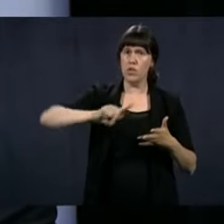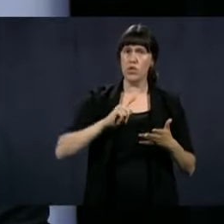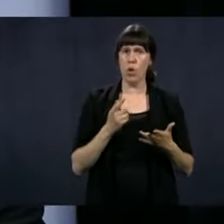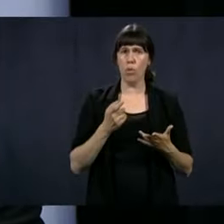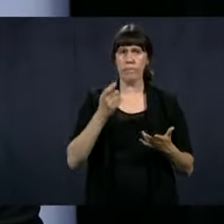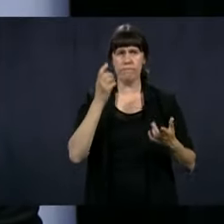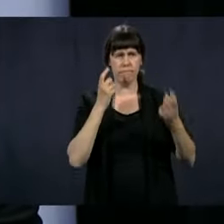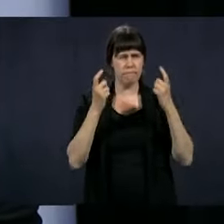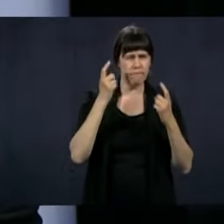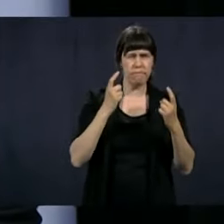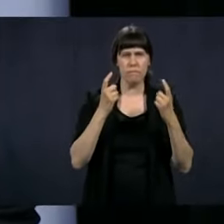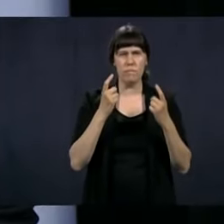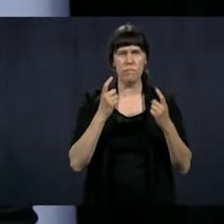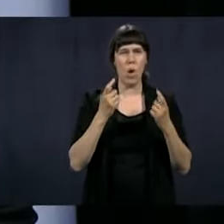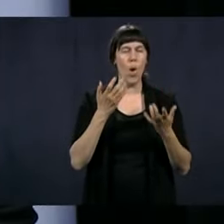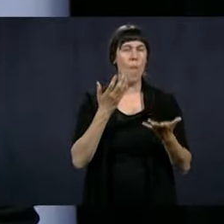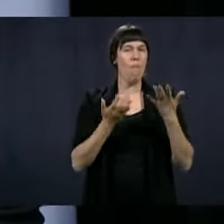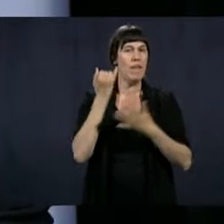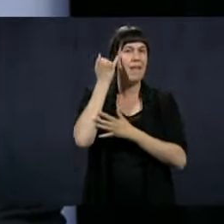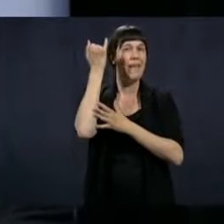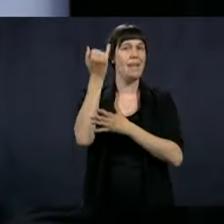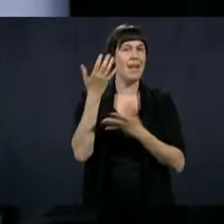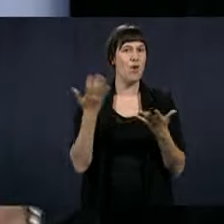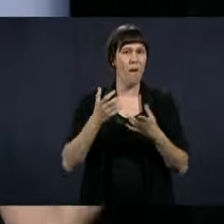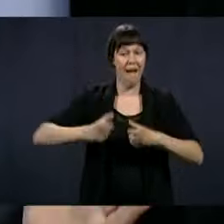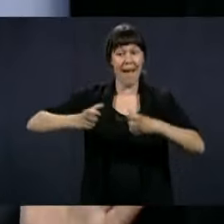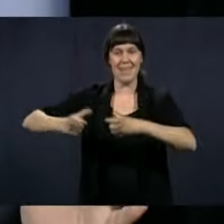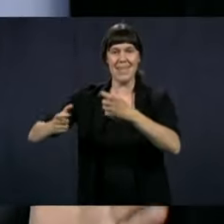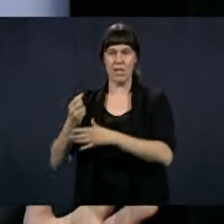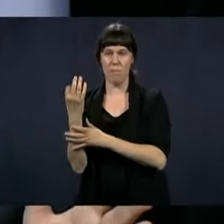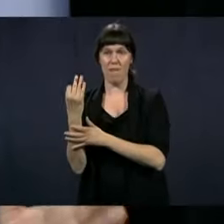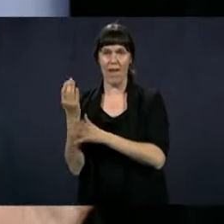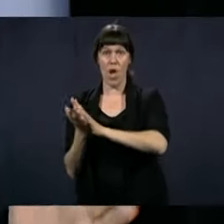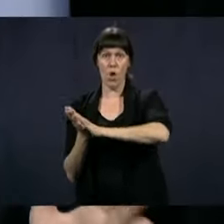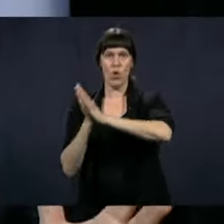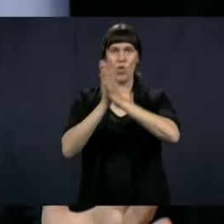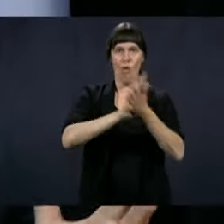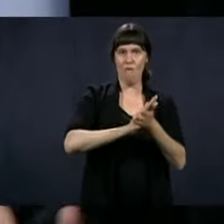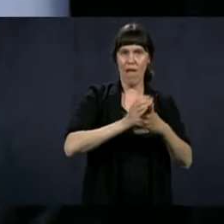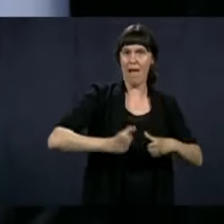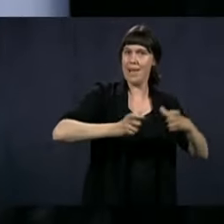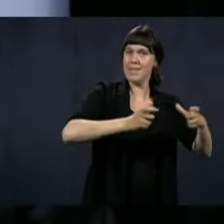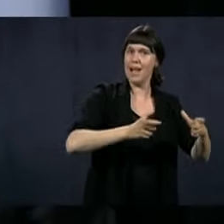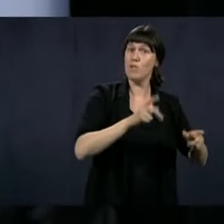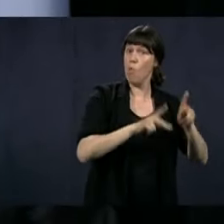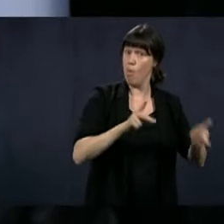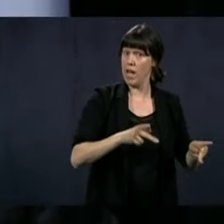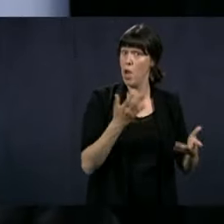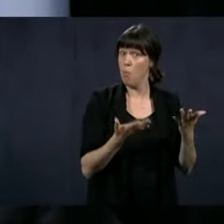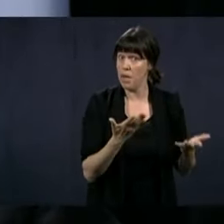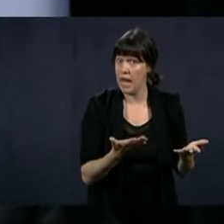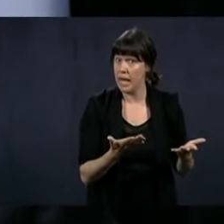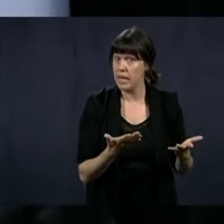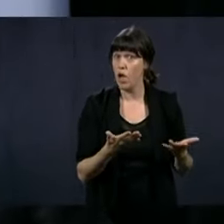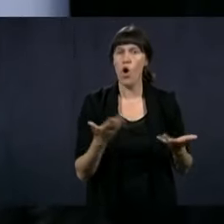converting certain private residences in public residences,